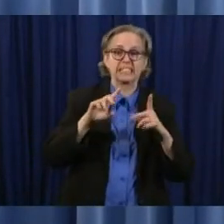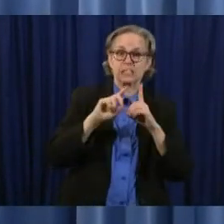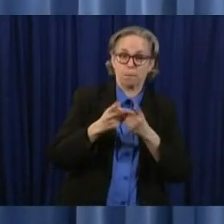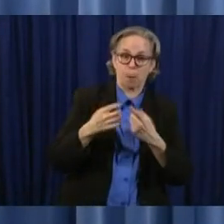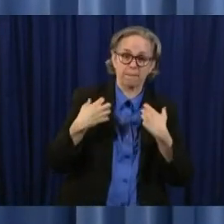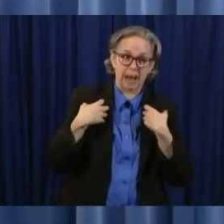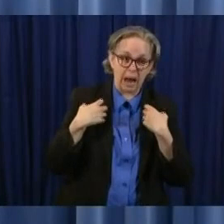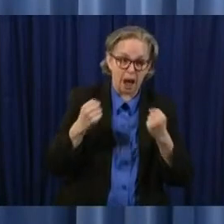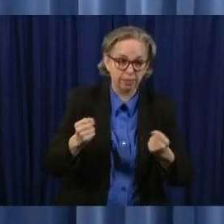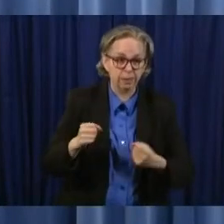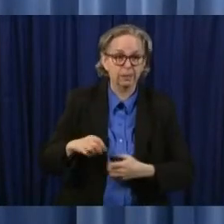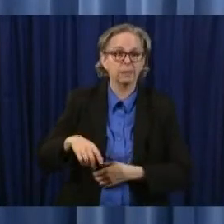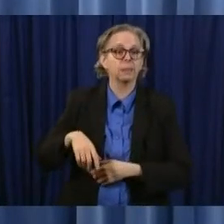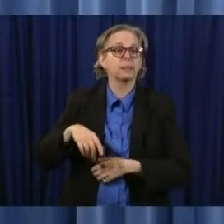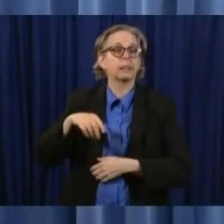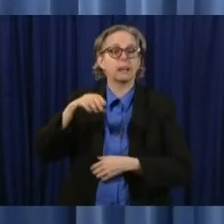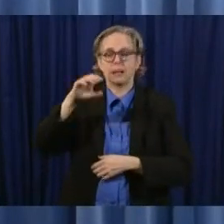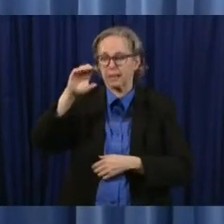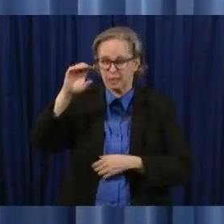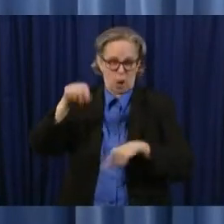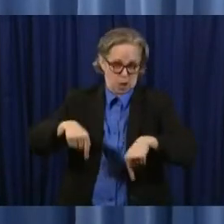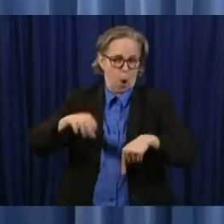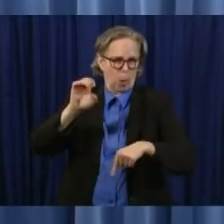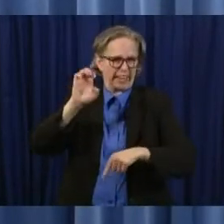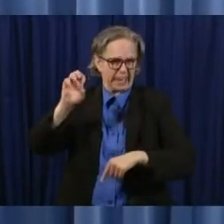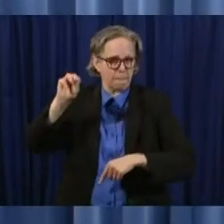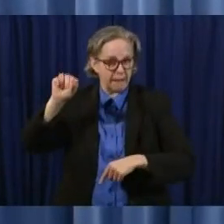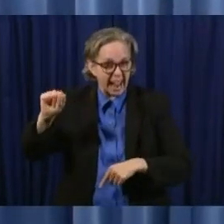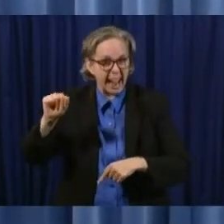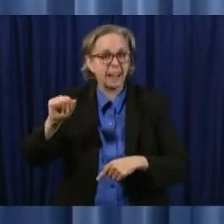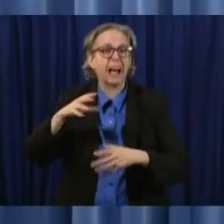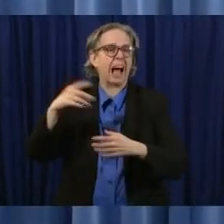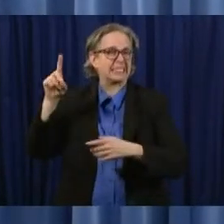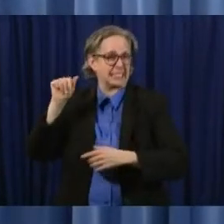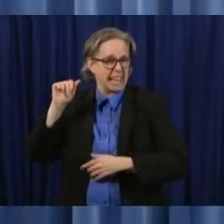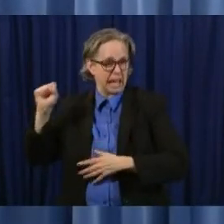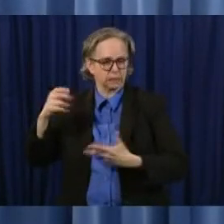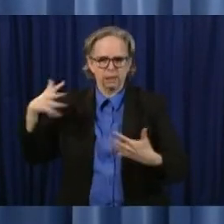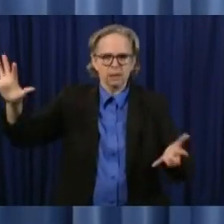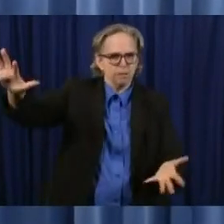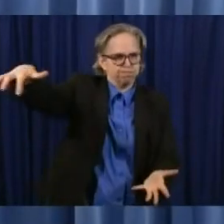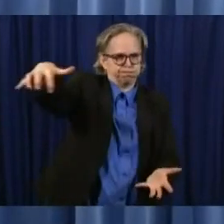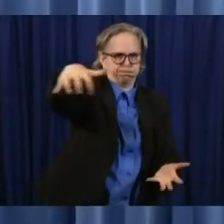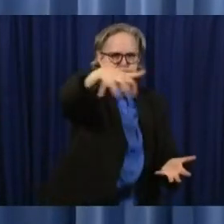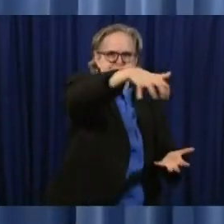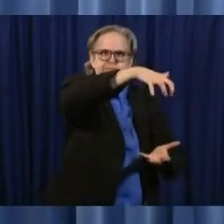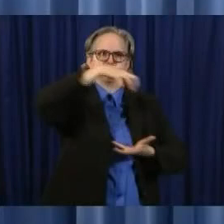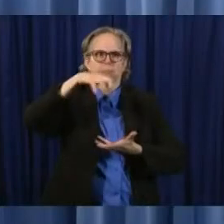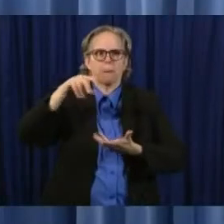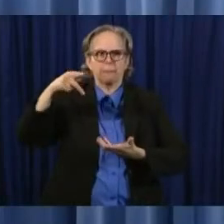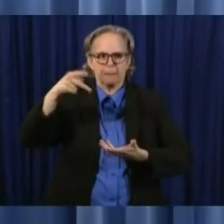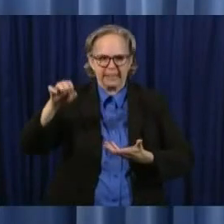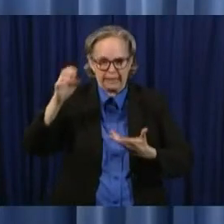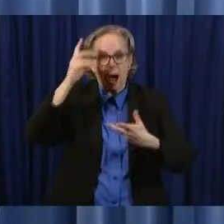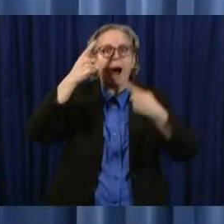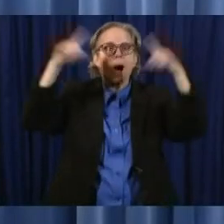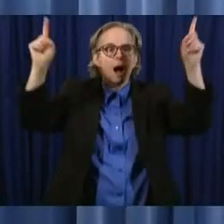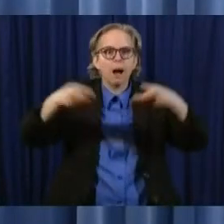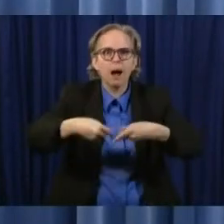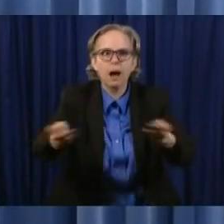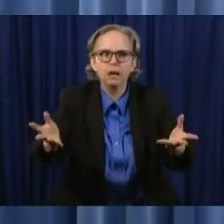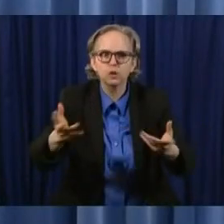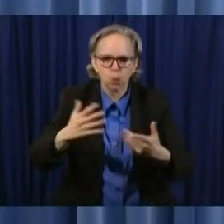able to secure this PPE and then send it out to our local communities we will continue